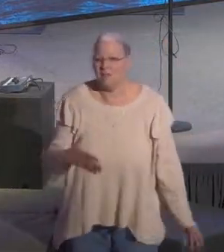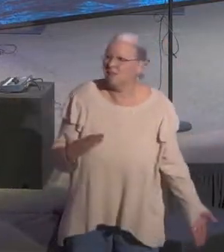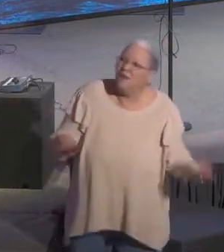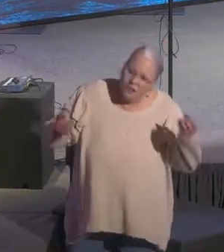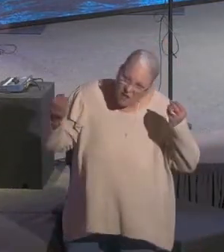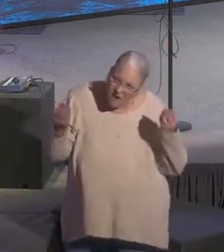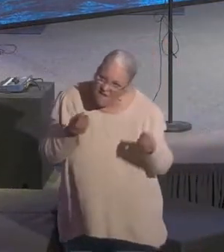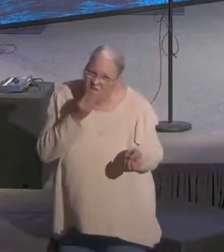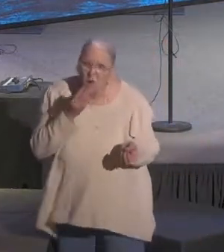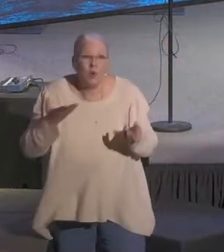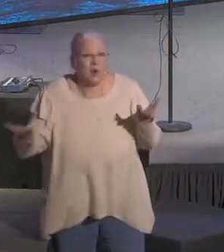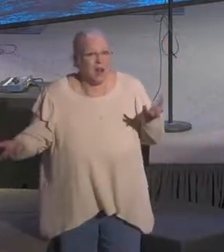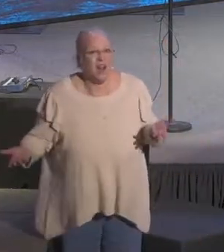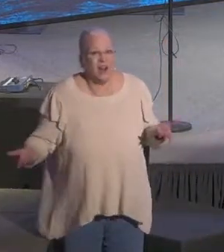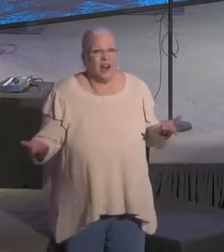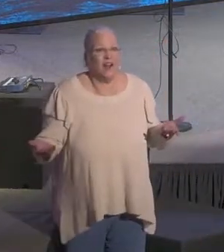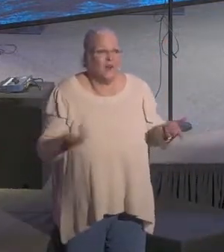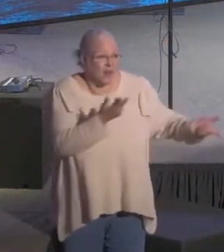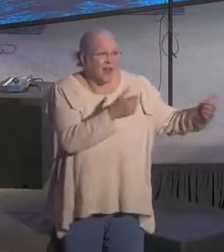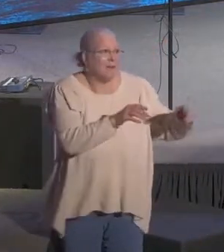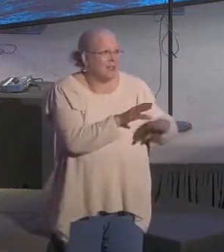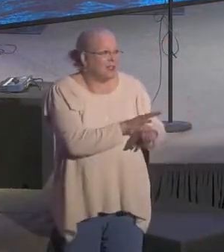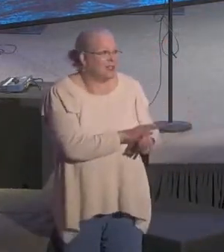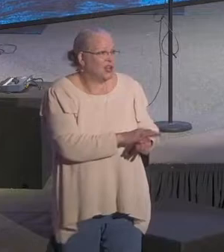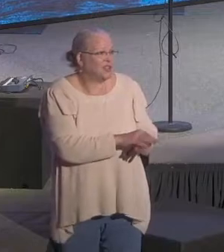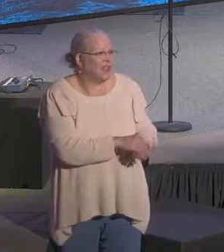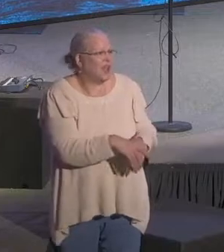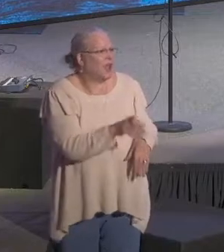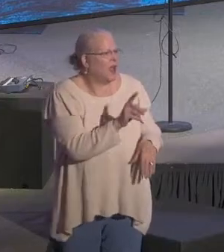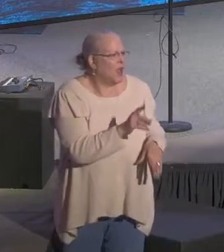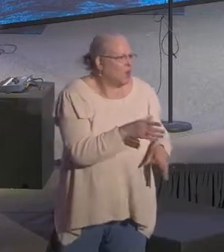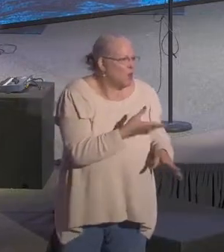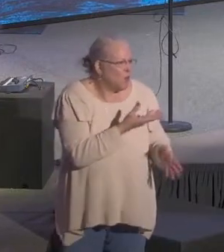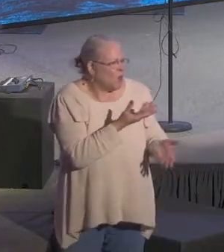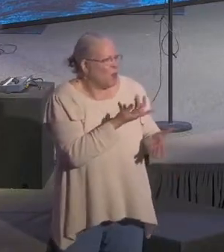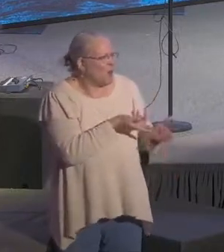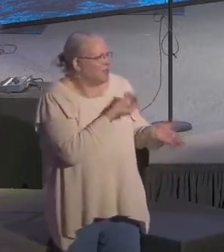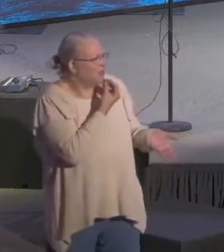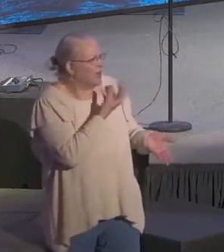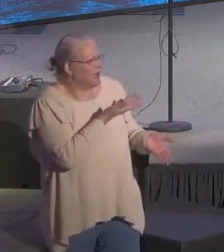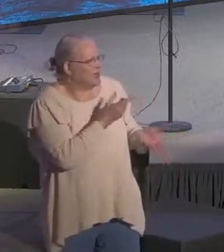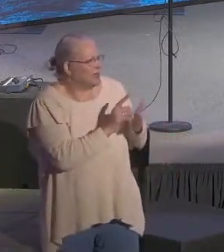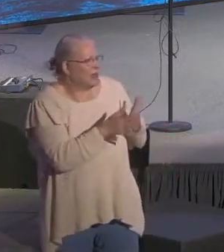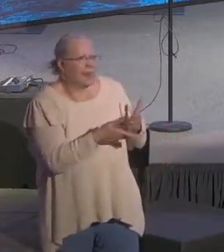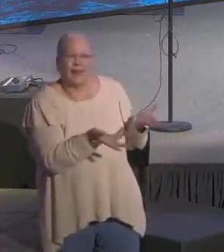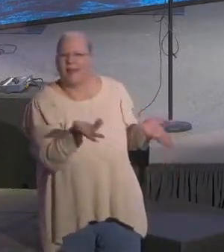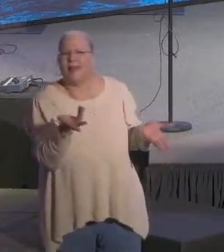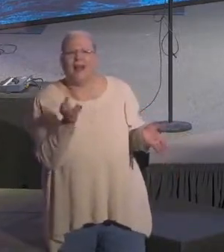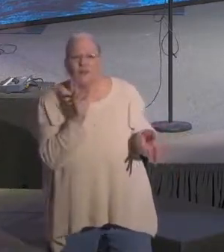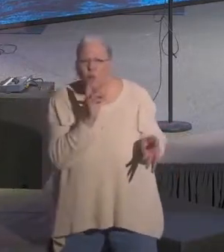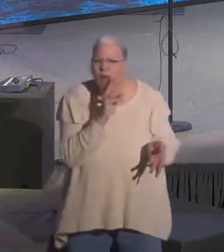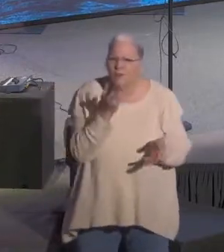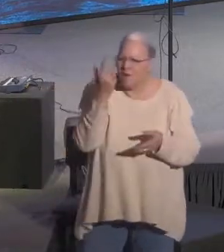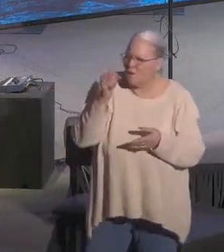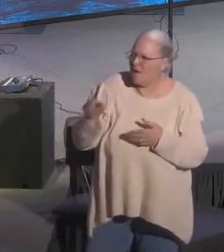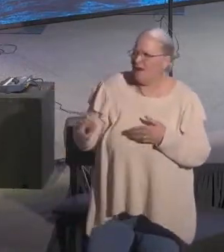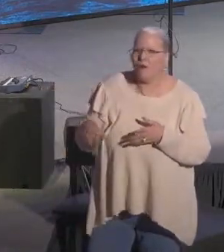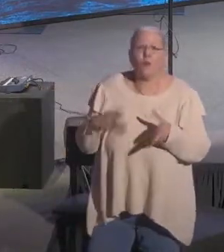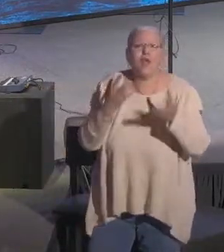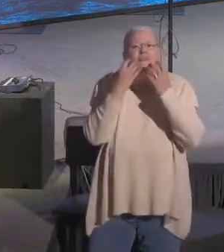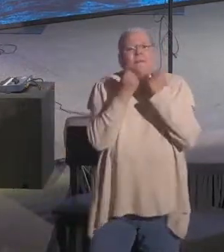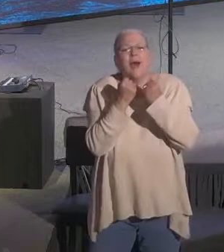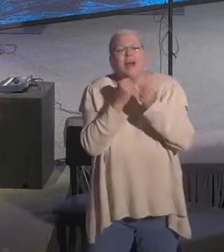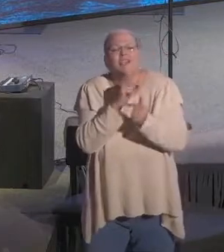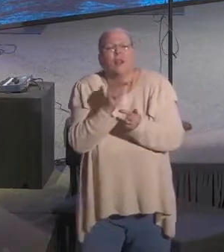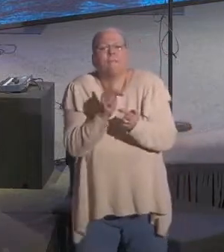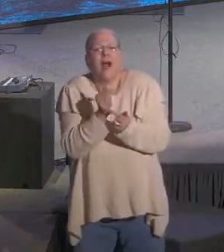there's a lot of food here. We come into church, hey, where'd you eat this weekend? I got a restaurant for you. You know, it's like, we have a passion about